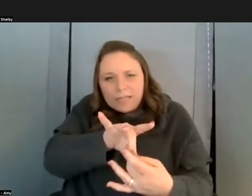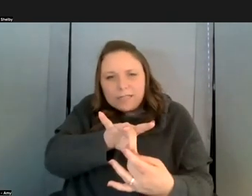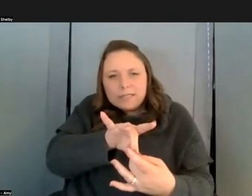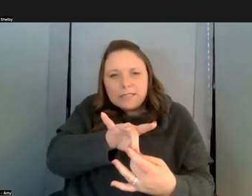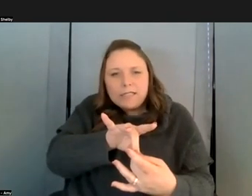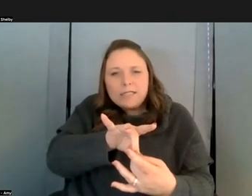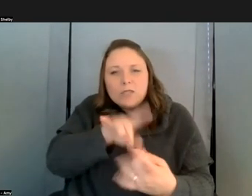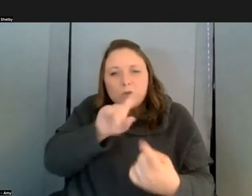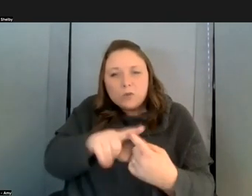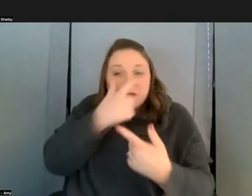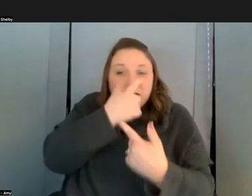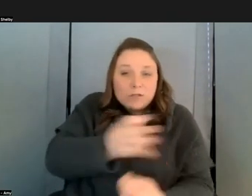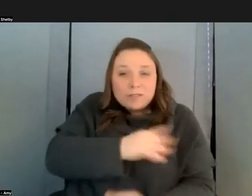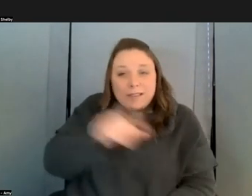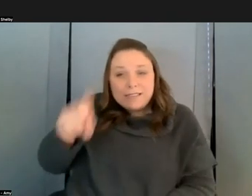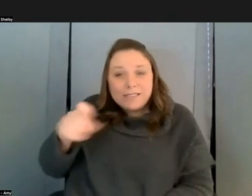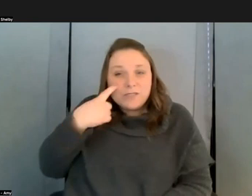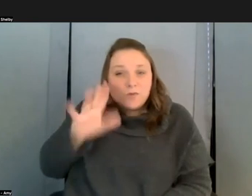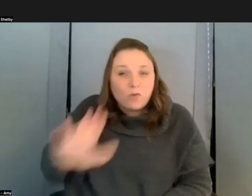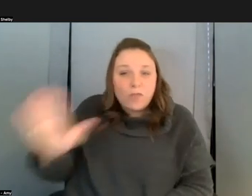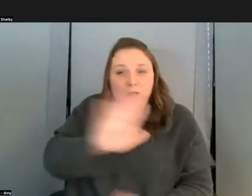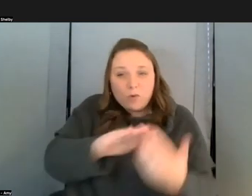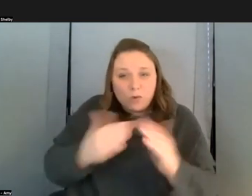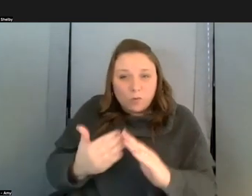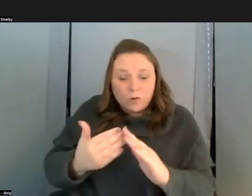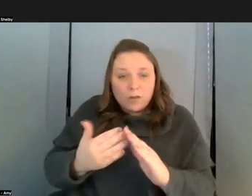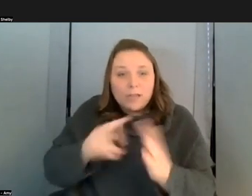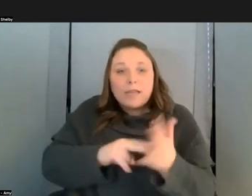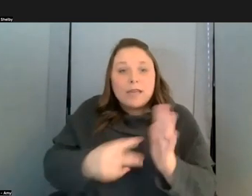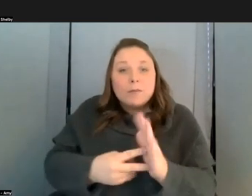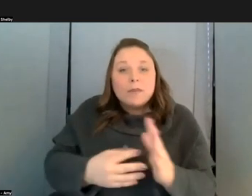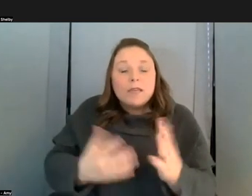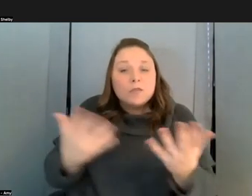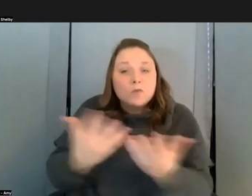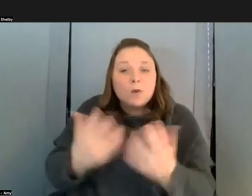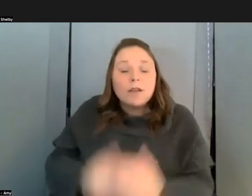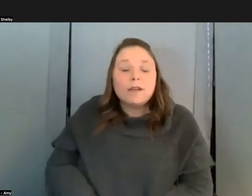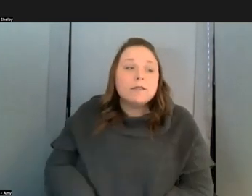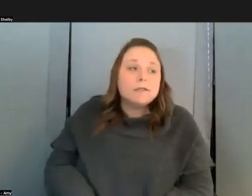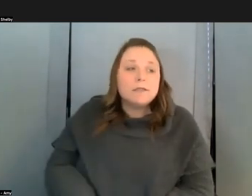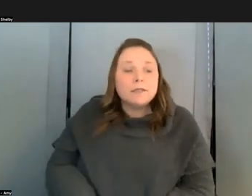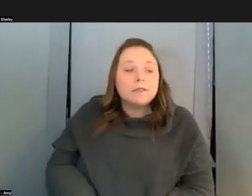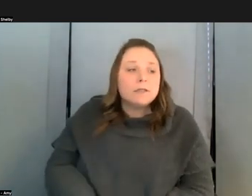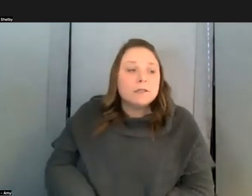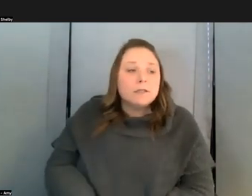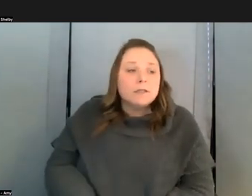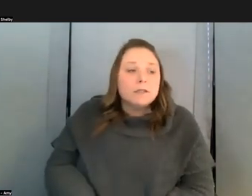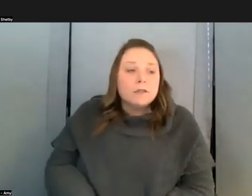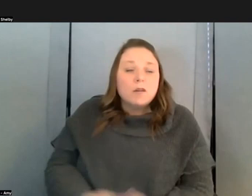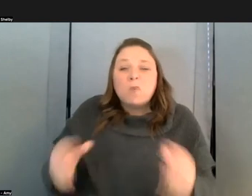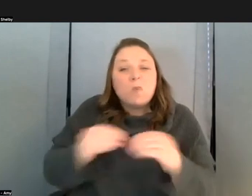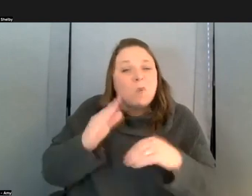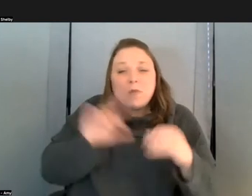communities and that means more than just you know job preparation